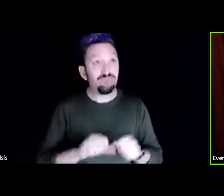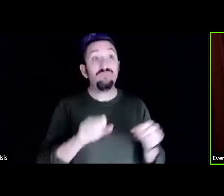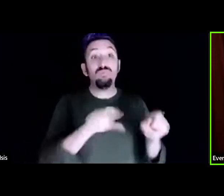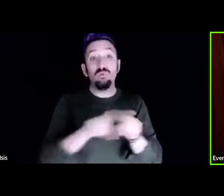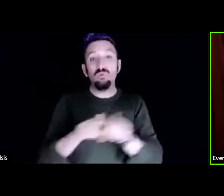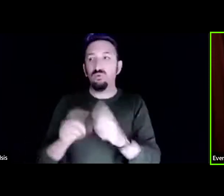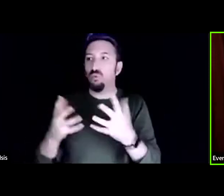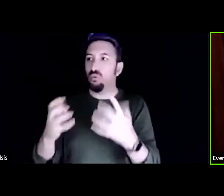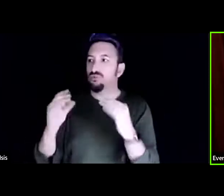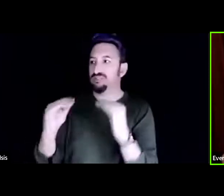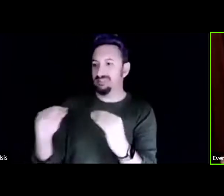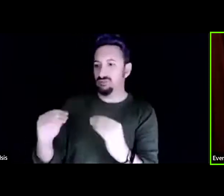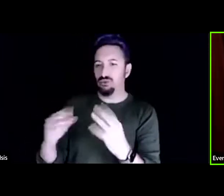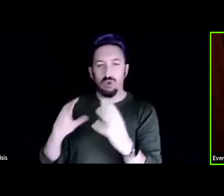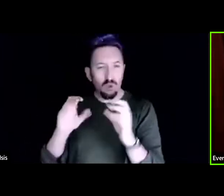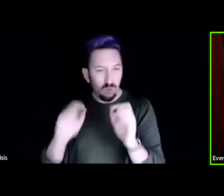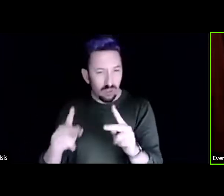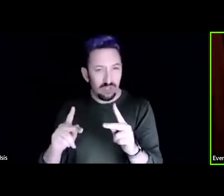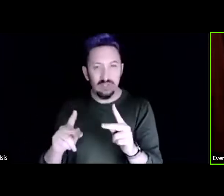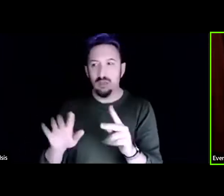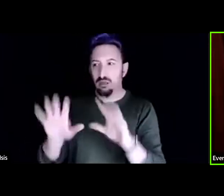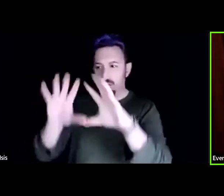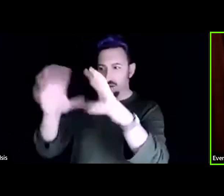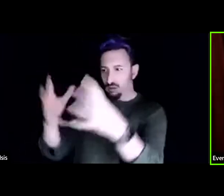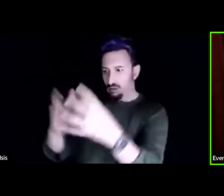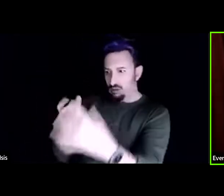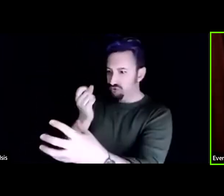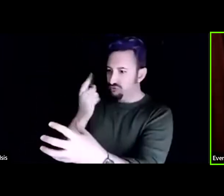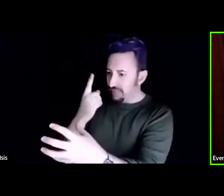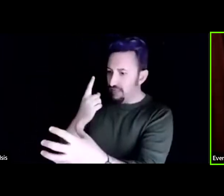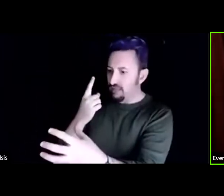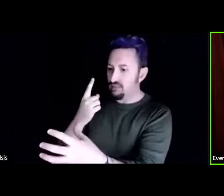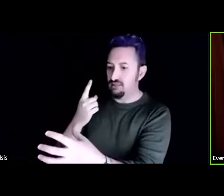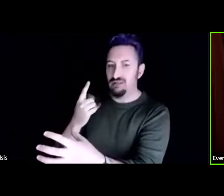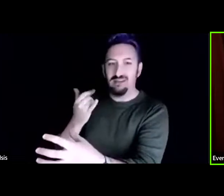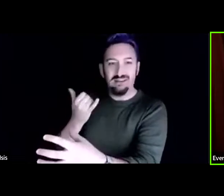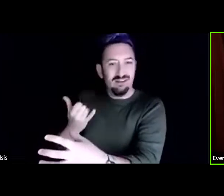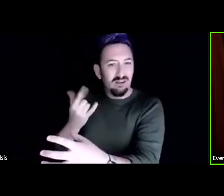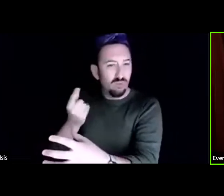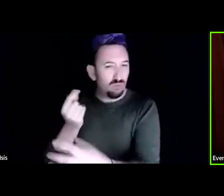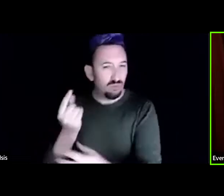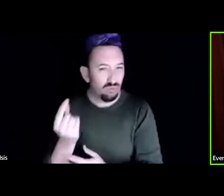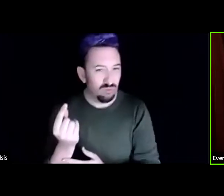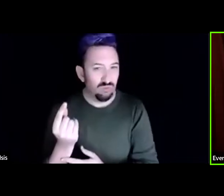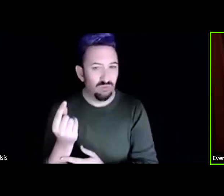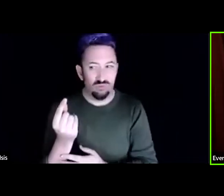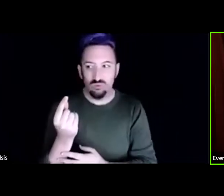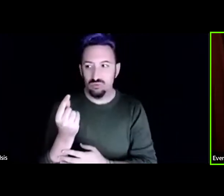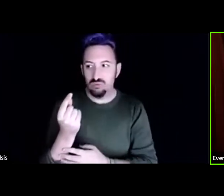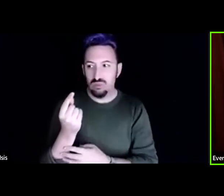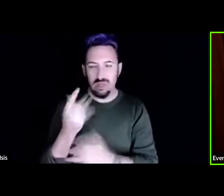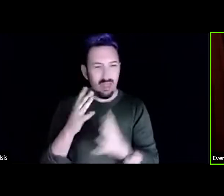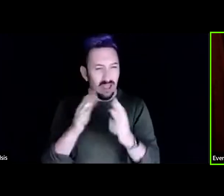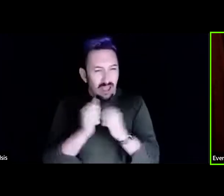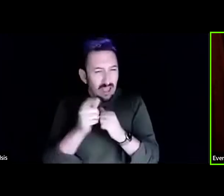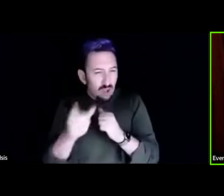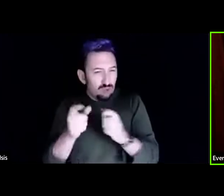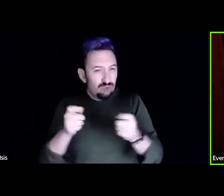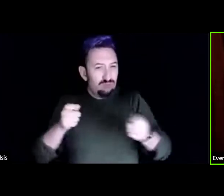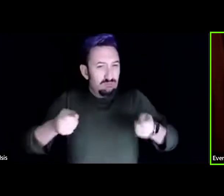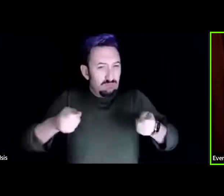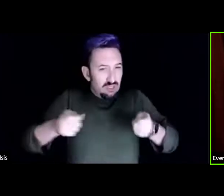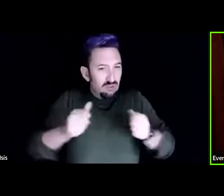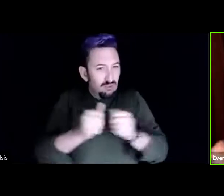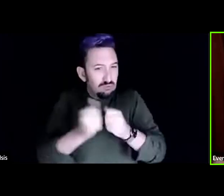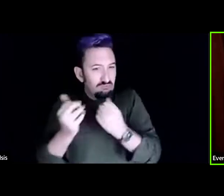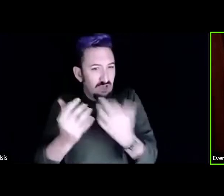engage with it? Like, what do you do and how do you do it? Like, how do you, how do you manage with fire? Like we understand fire theory, but like, how do